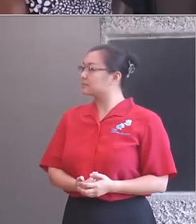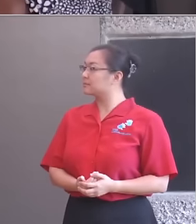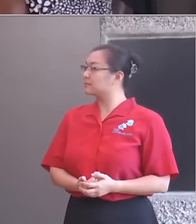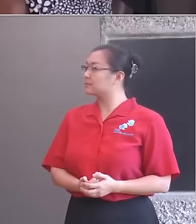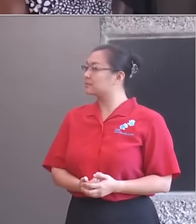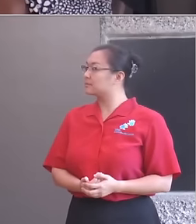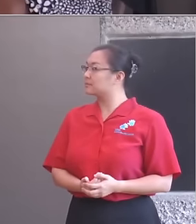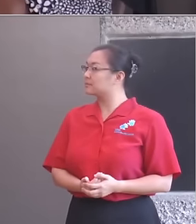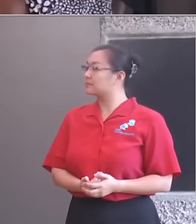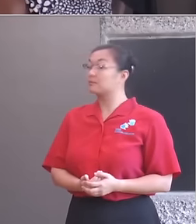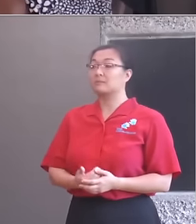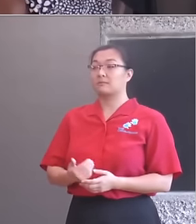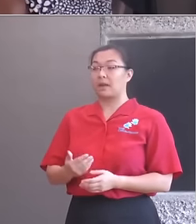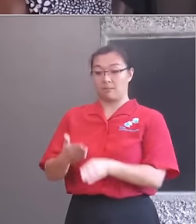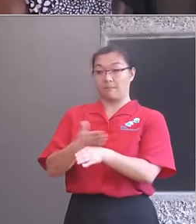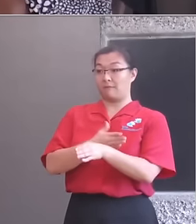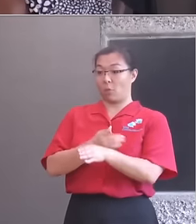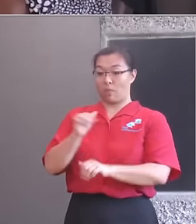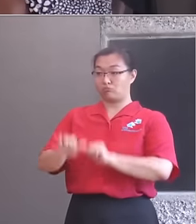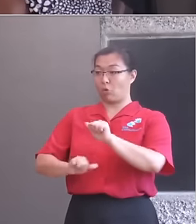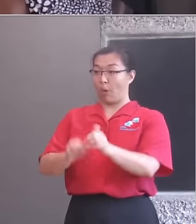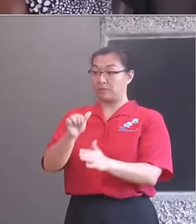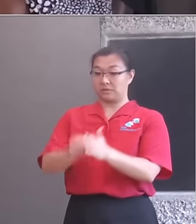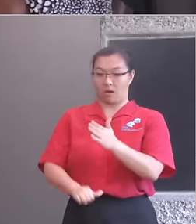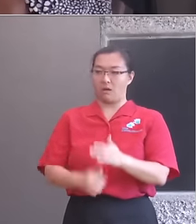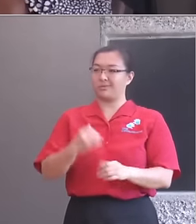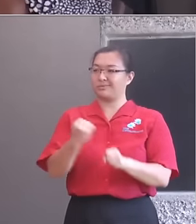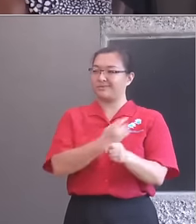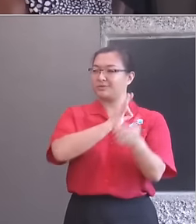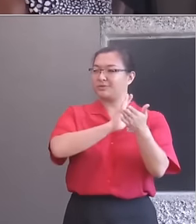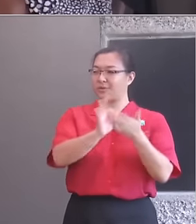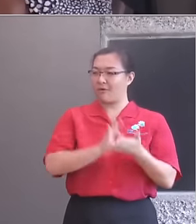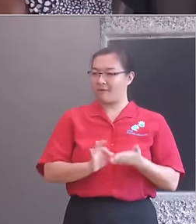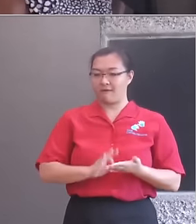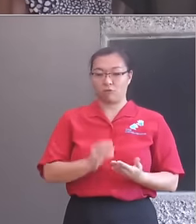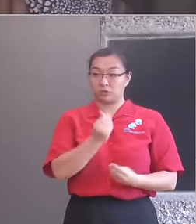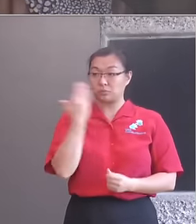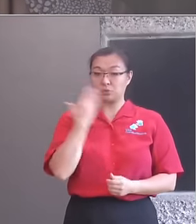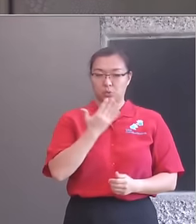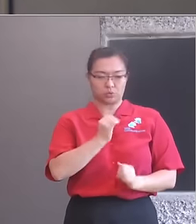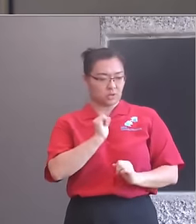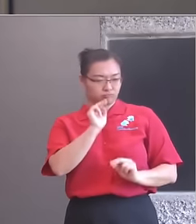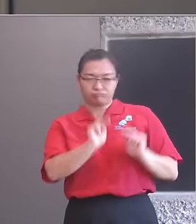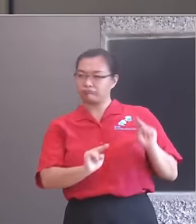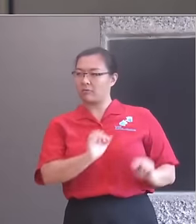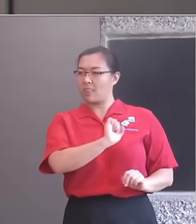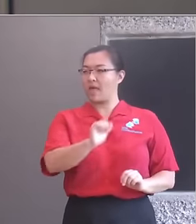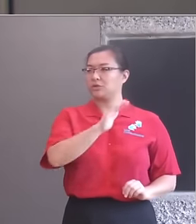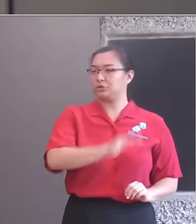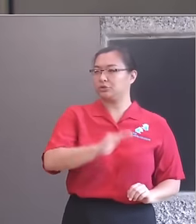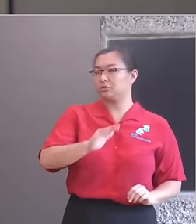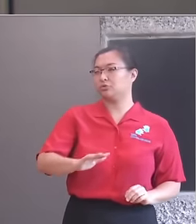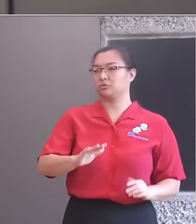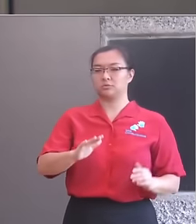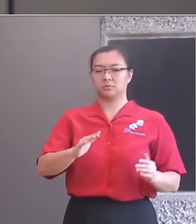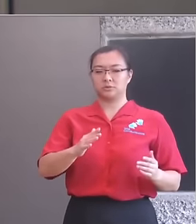that knowledge had increased exponentially. We've looked at film education as well, crunching together a number of different charities